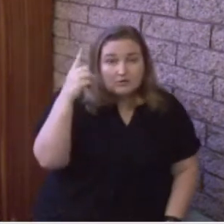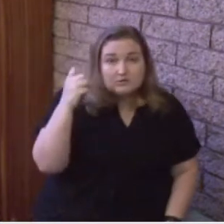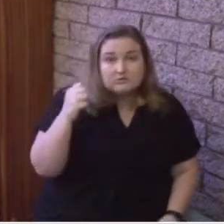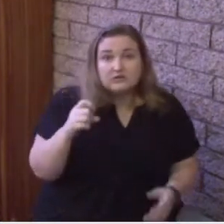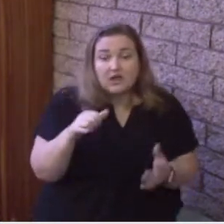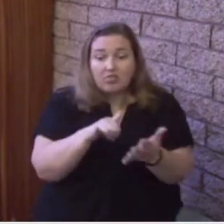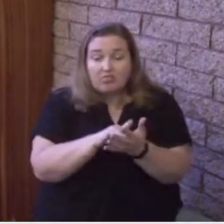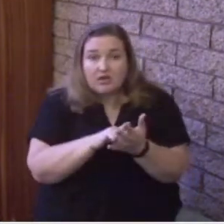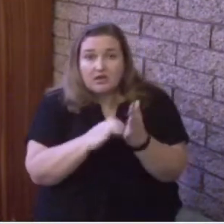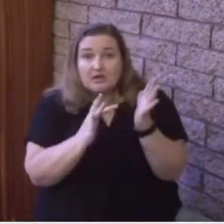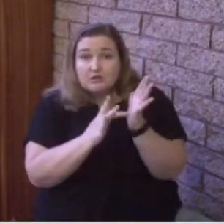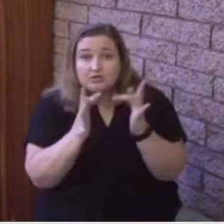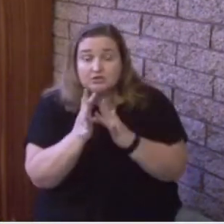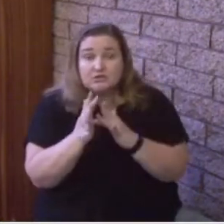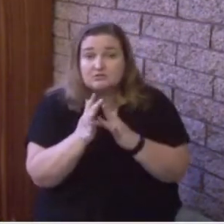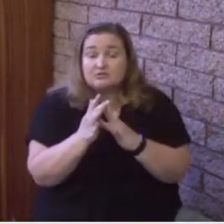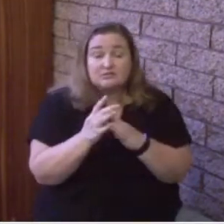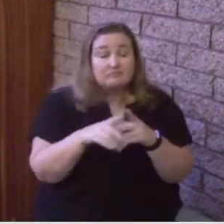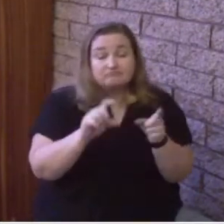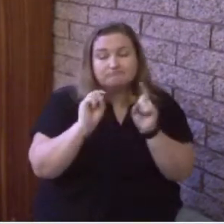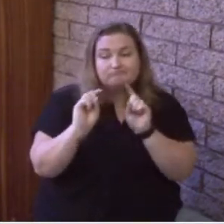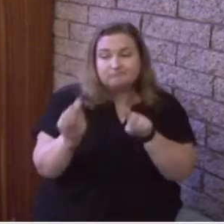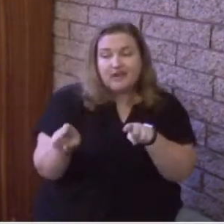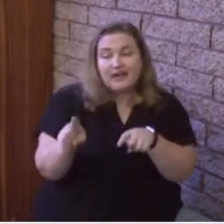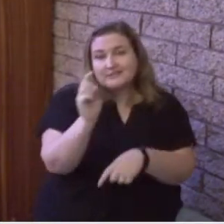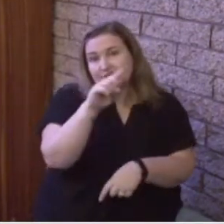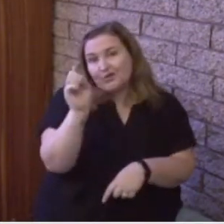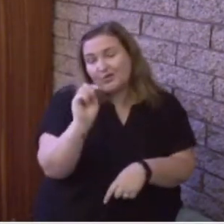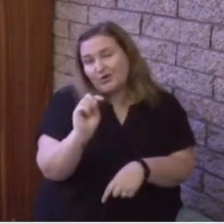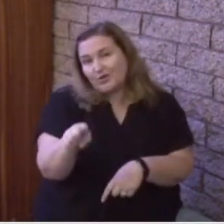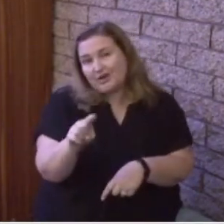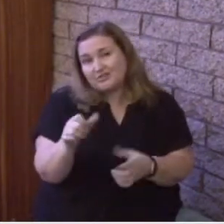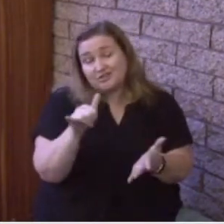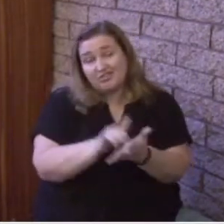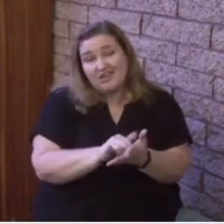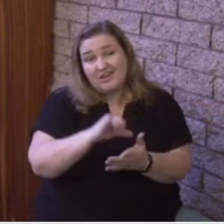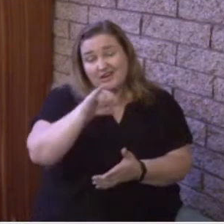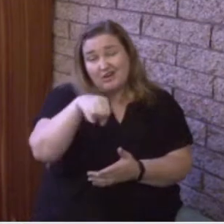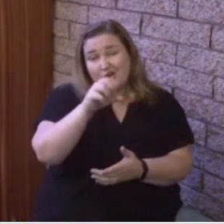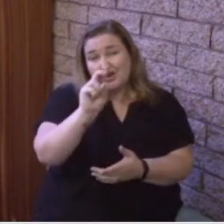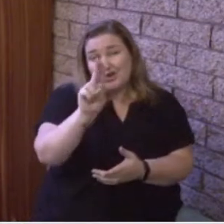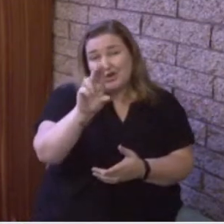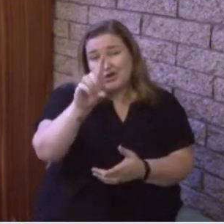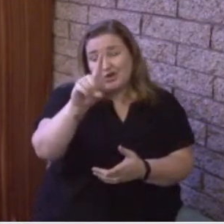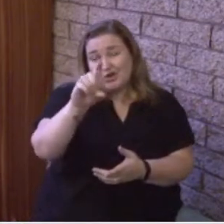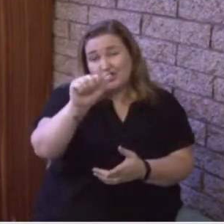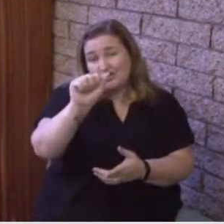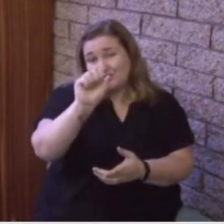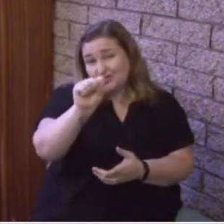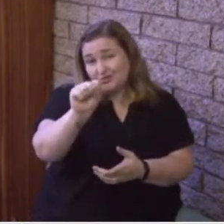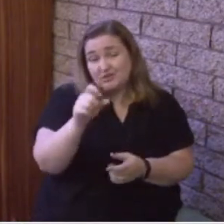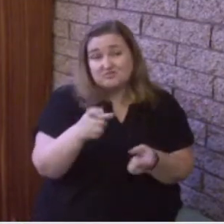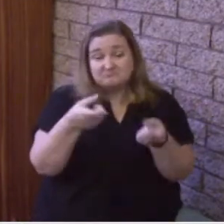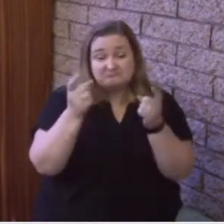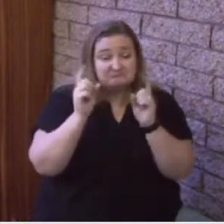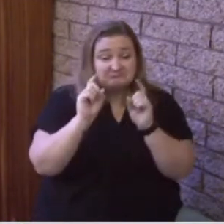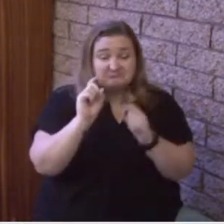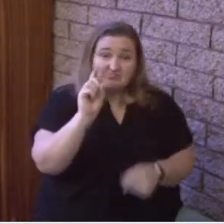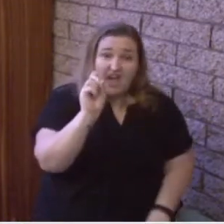has already answered the question that Judas asked. He's already answered it.